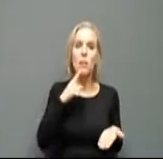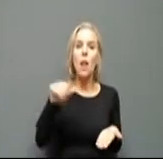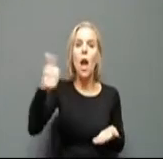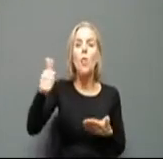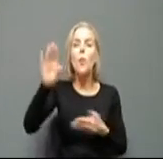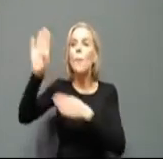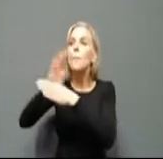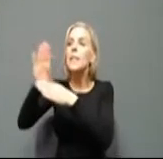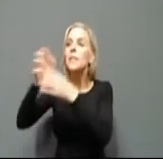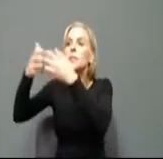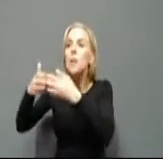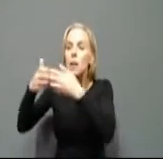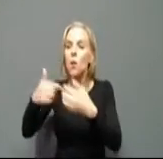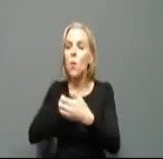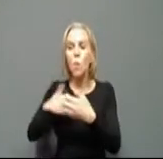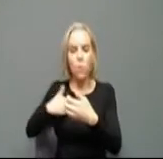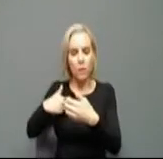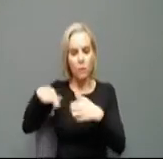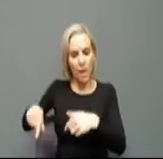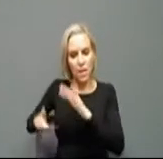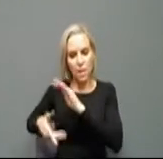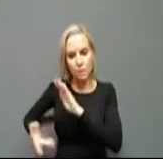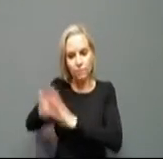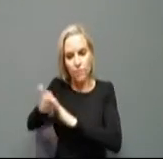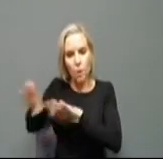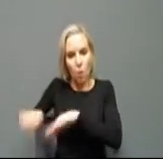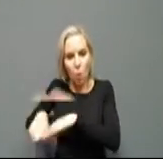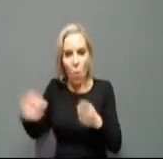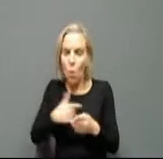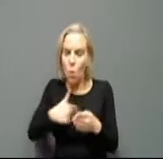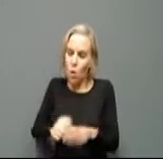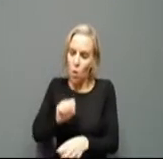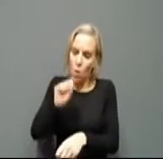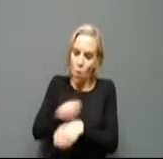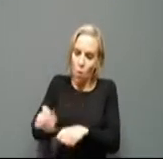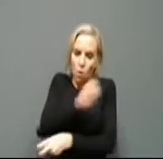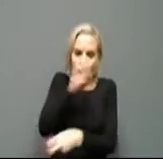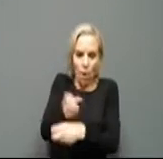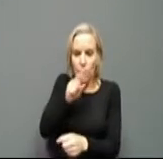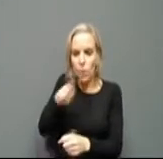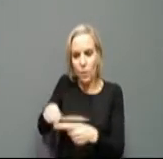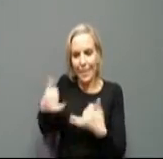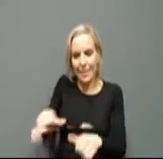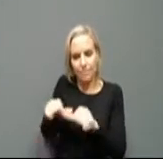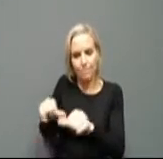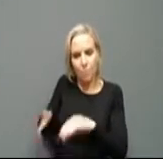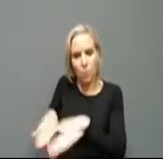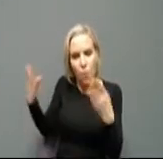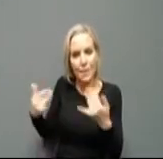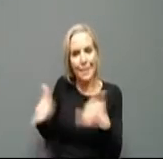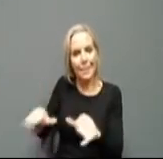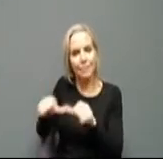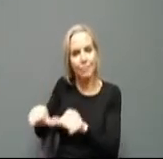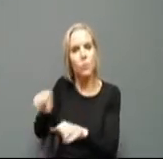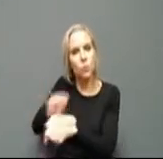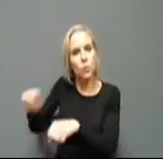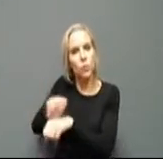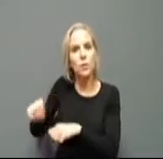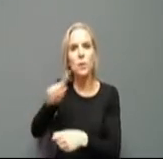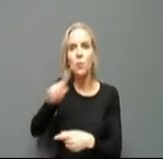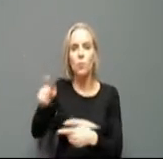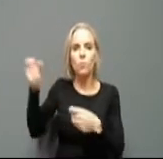open. Well, we have worked really hard to keep their employees healthy when they are outside of work so that they are not bringing that pandemic in.